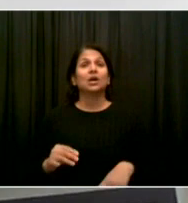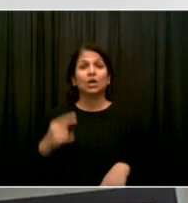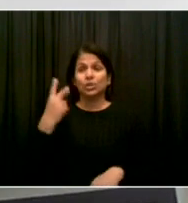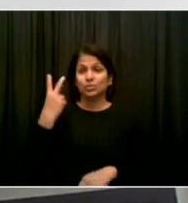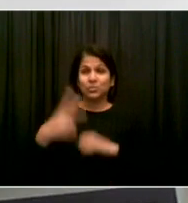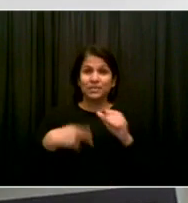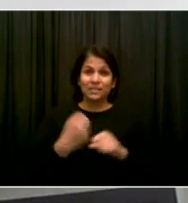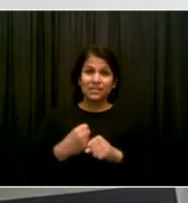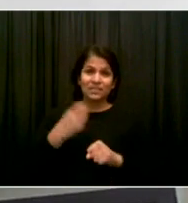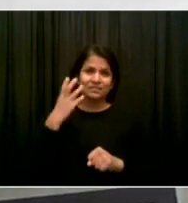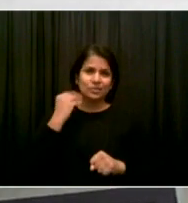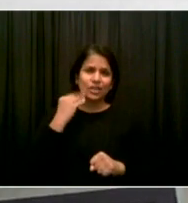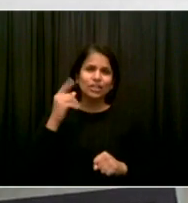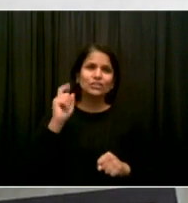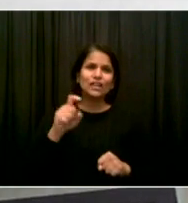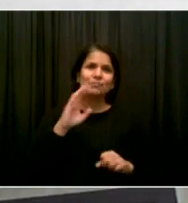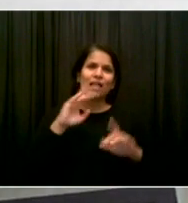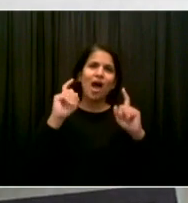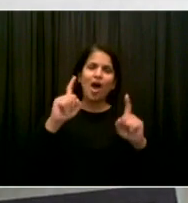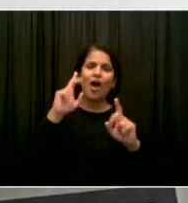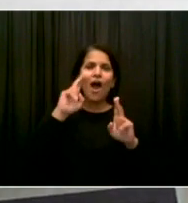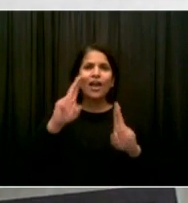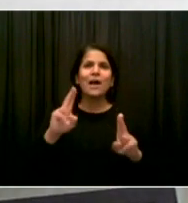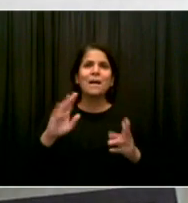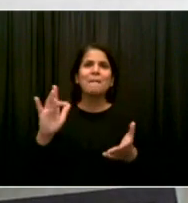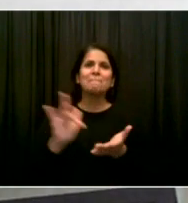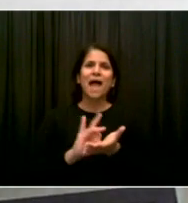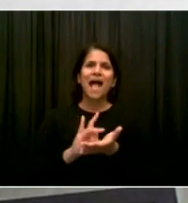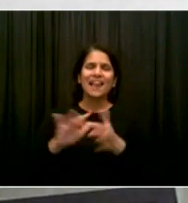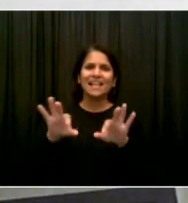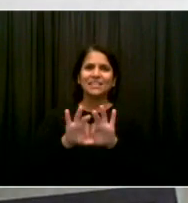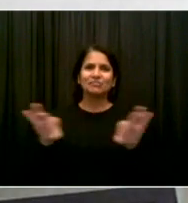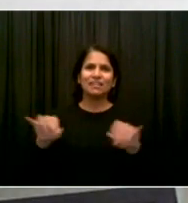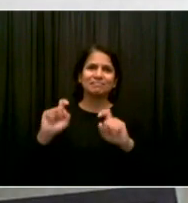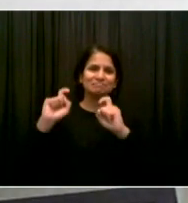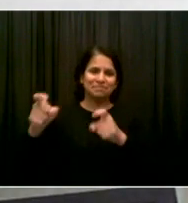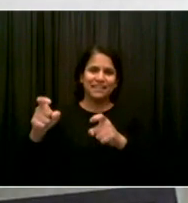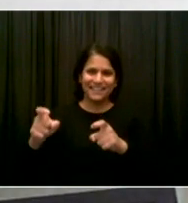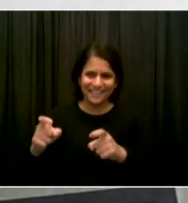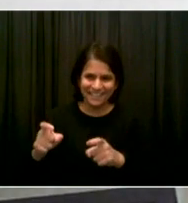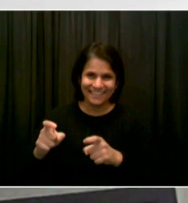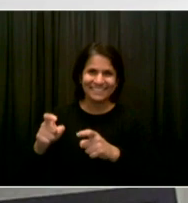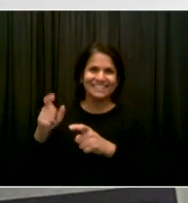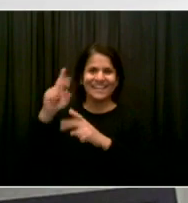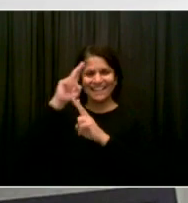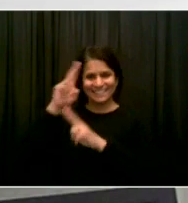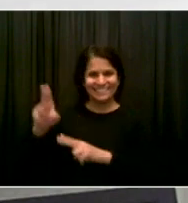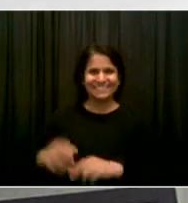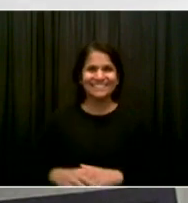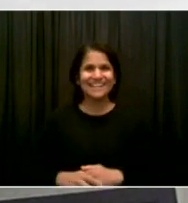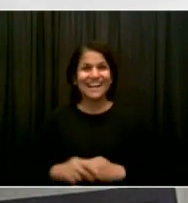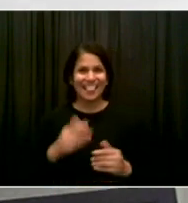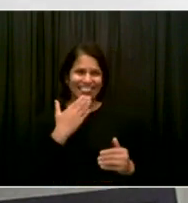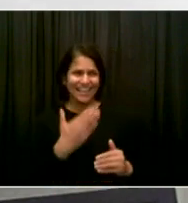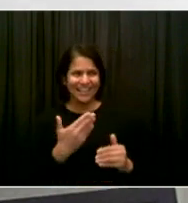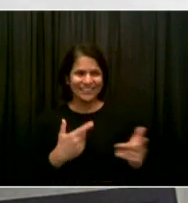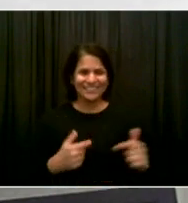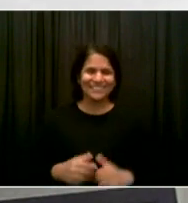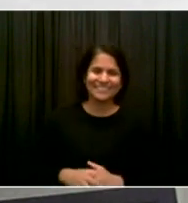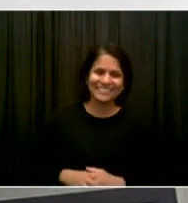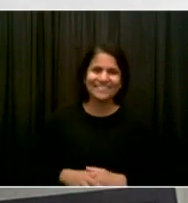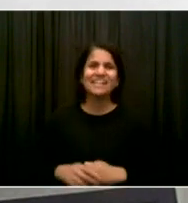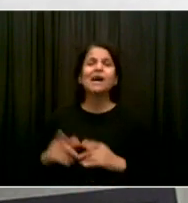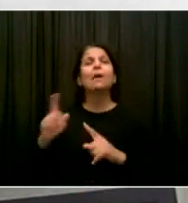I wish I could grant it to you, sir. I think you deserve it at this point. Thank you, brother. In terms of short term,